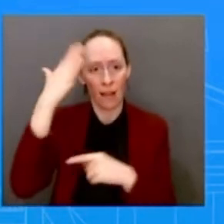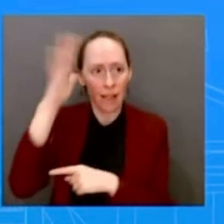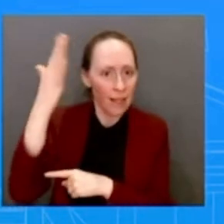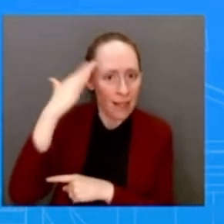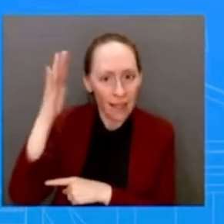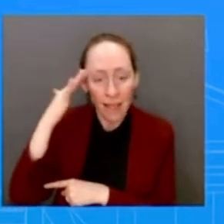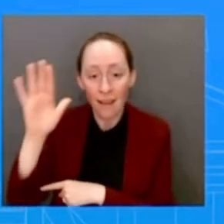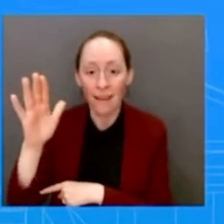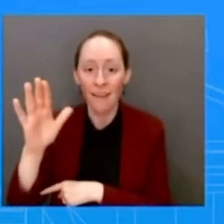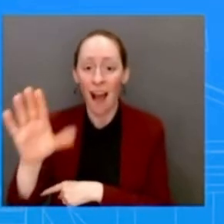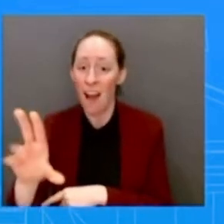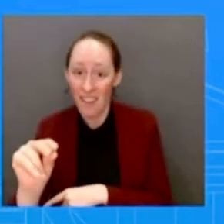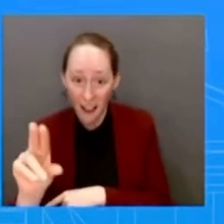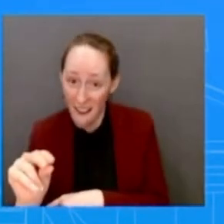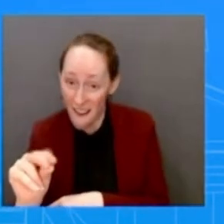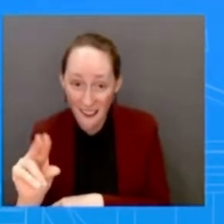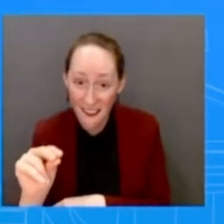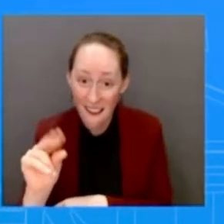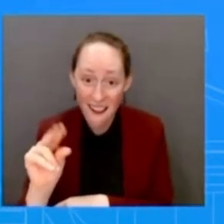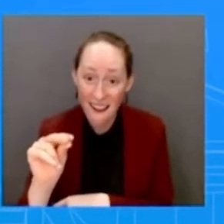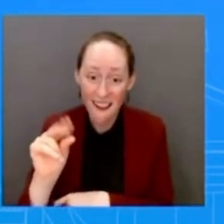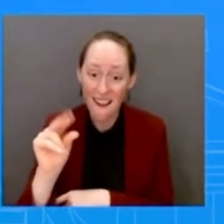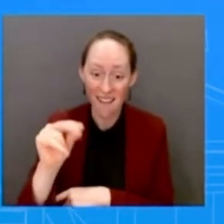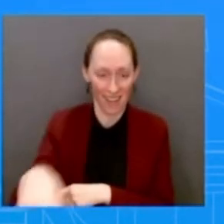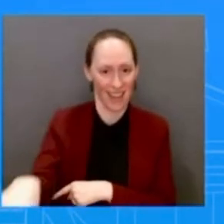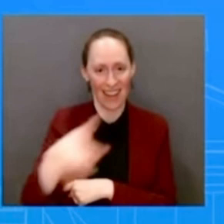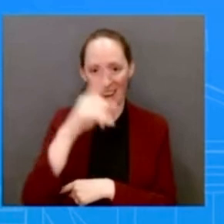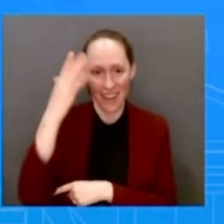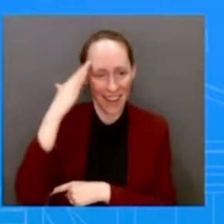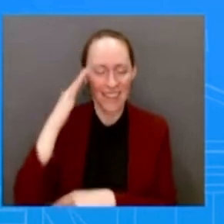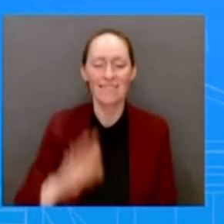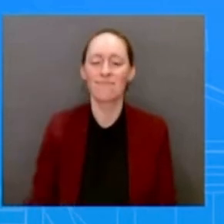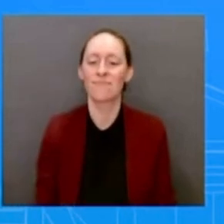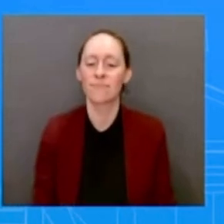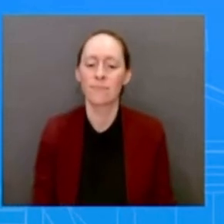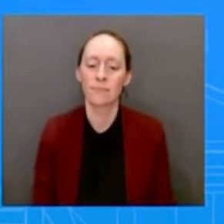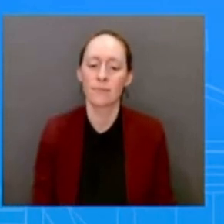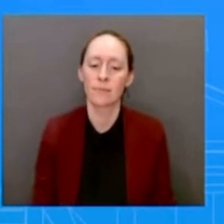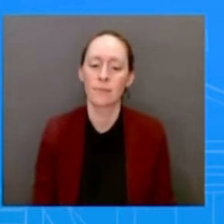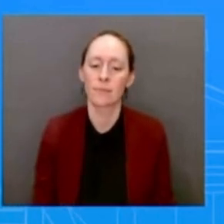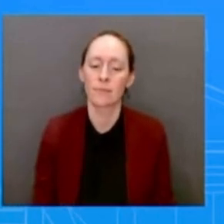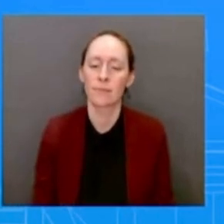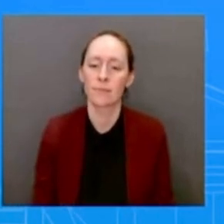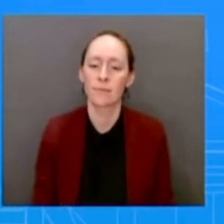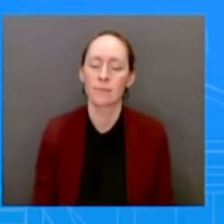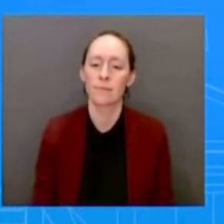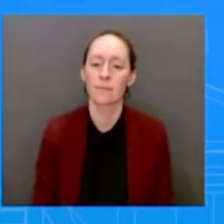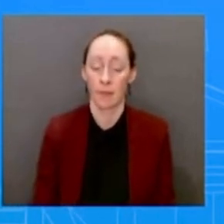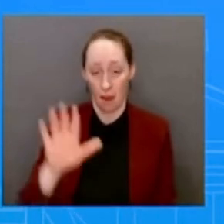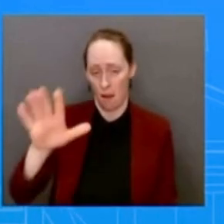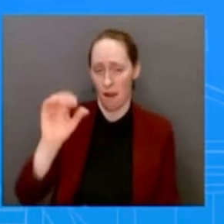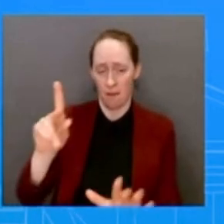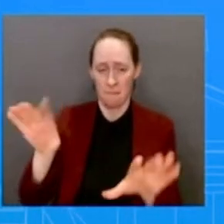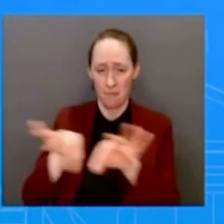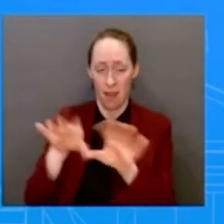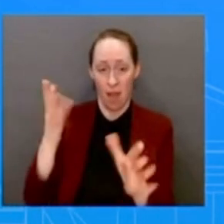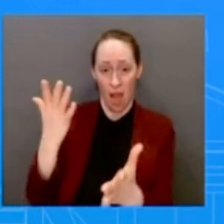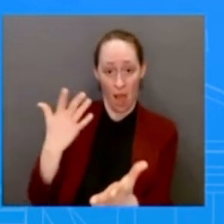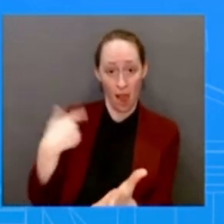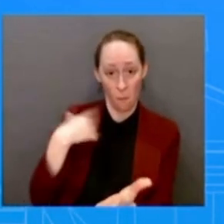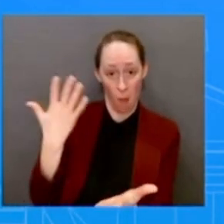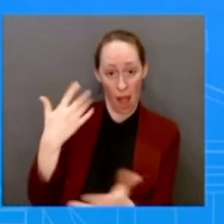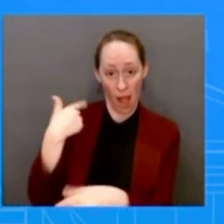was a bureaucratic push in one direction on this. And then when it reached a certain point,